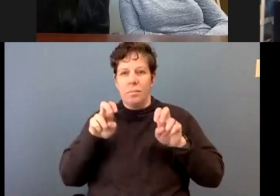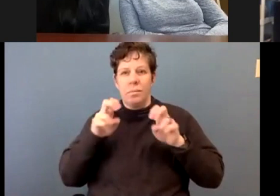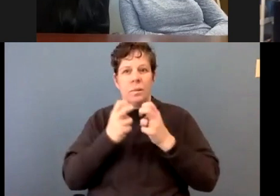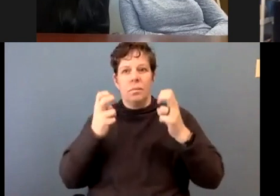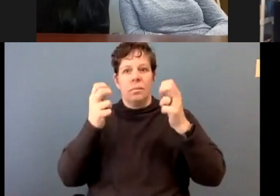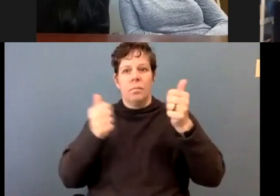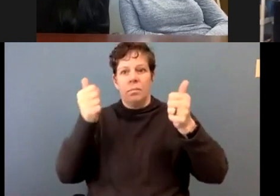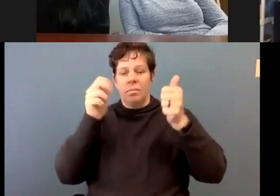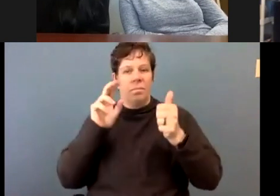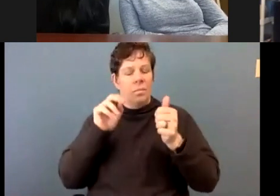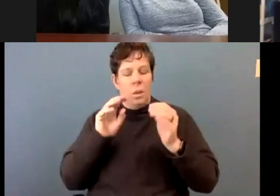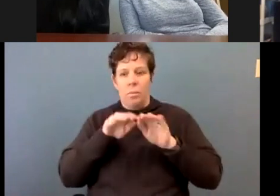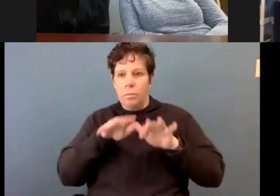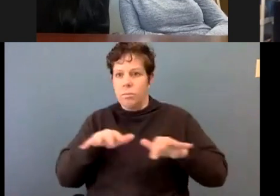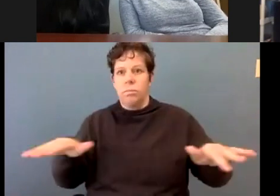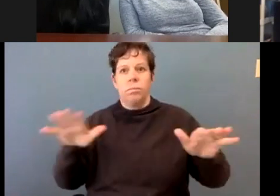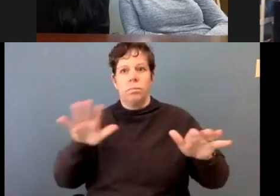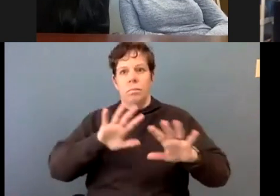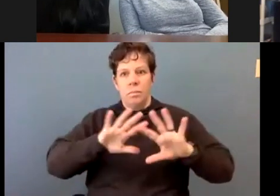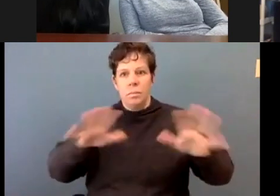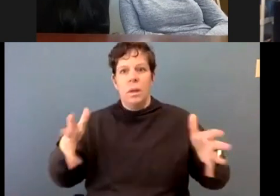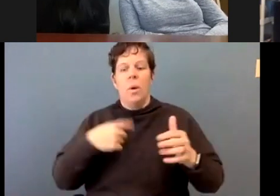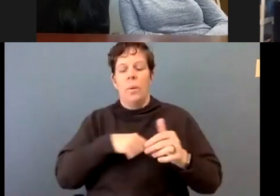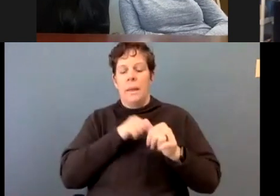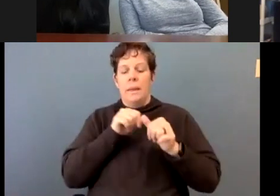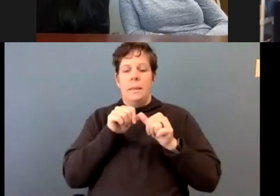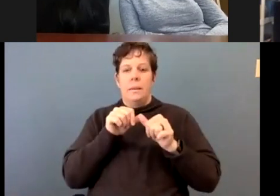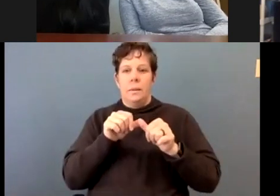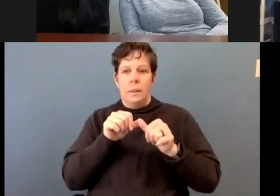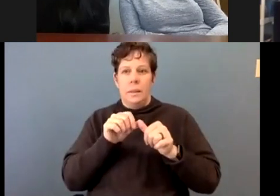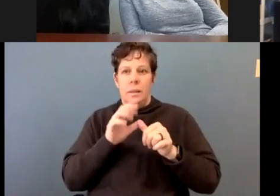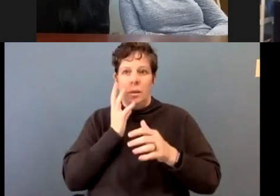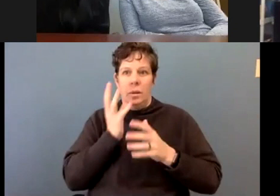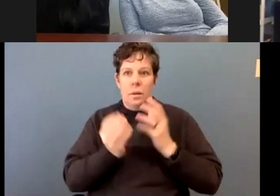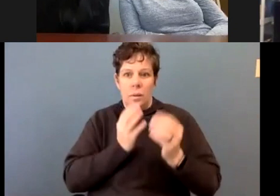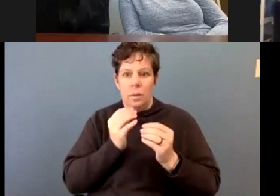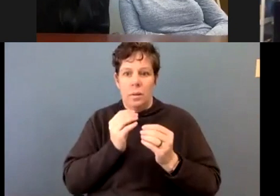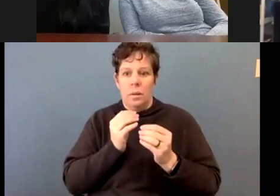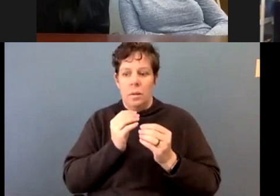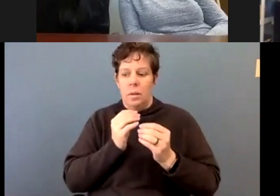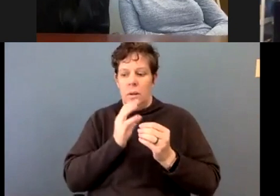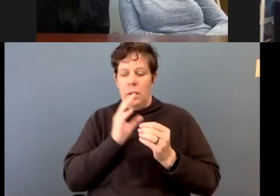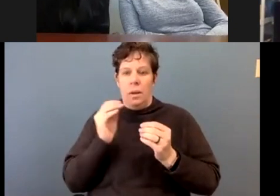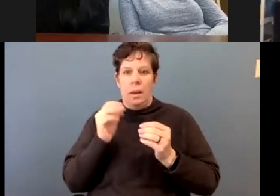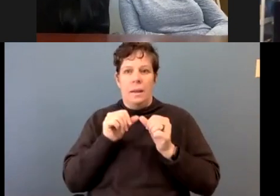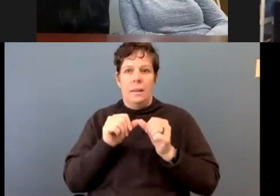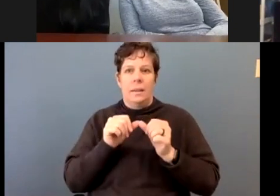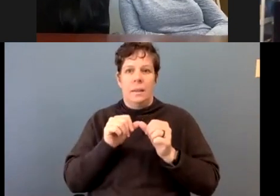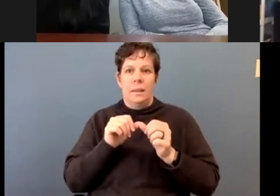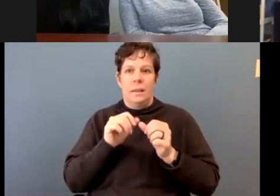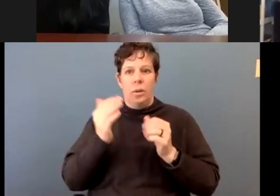We need to continue to be out there and to continue this